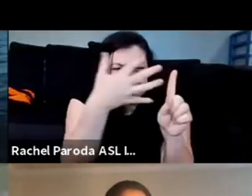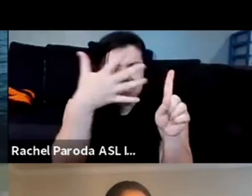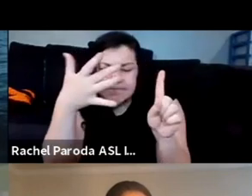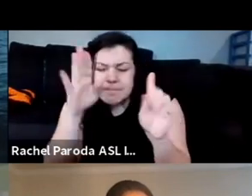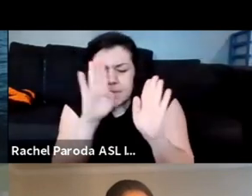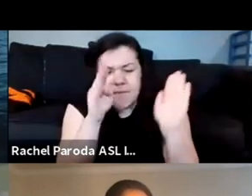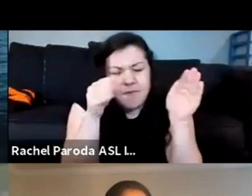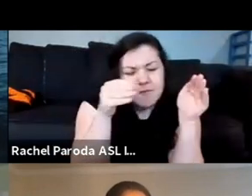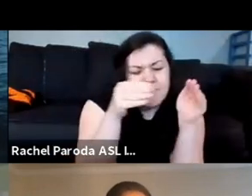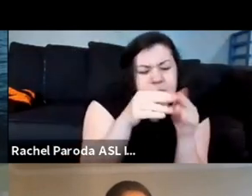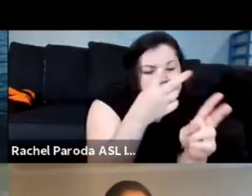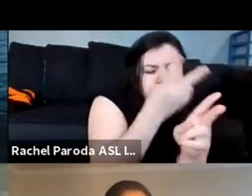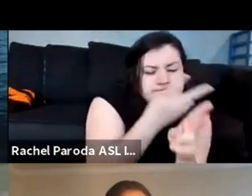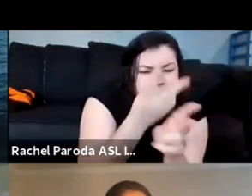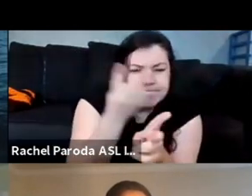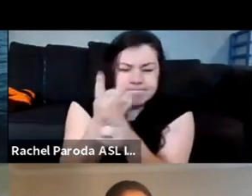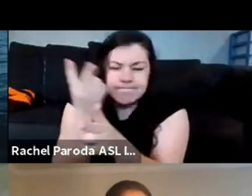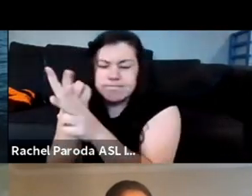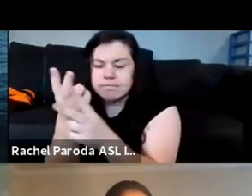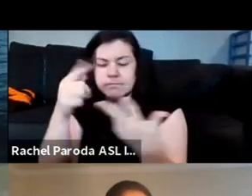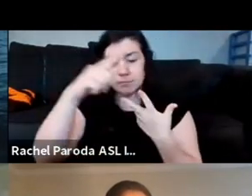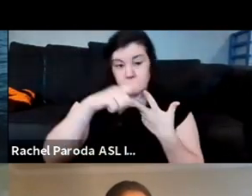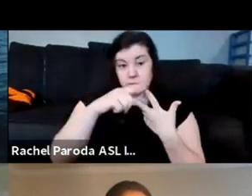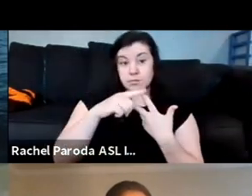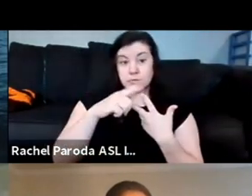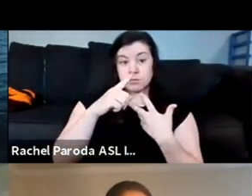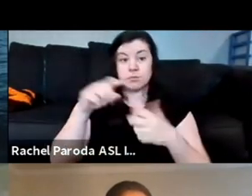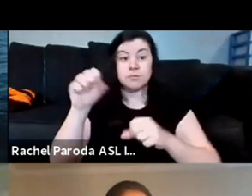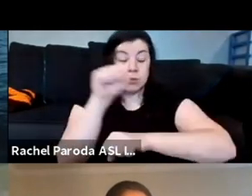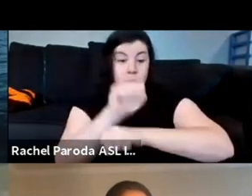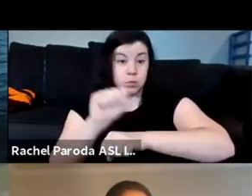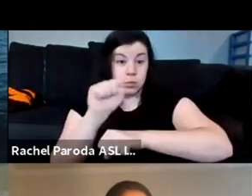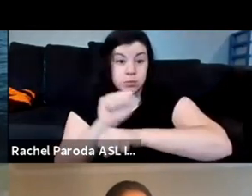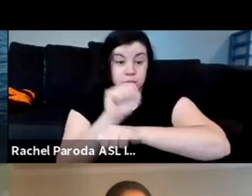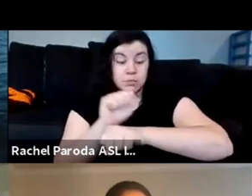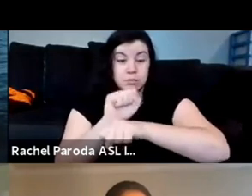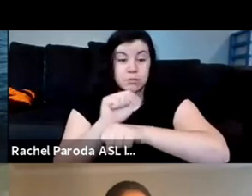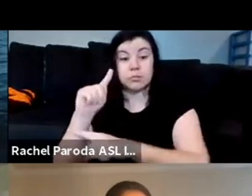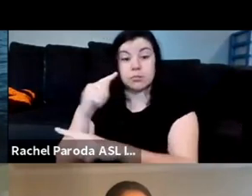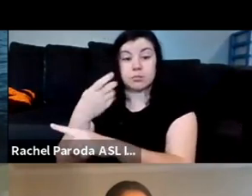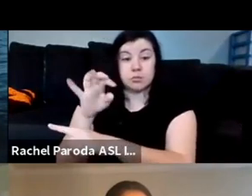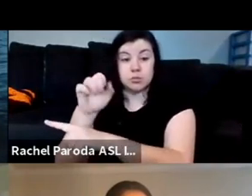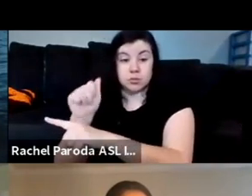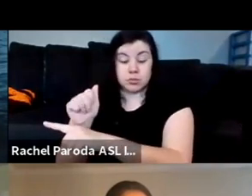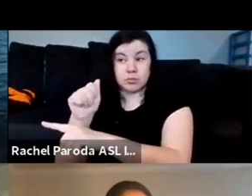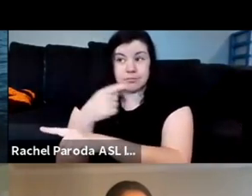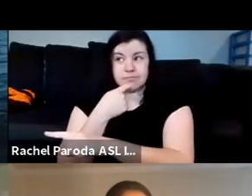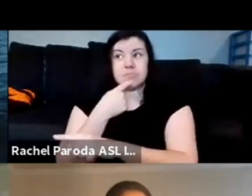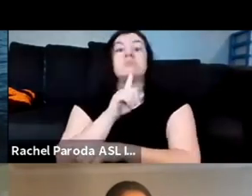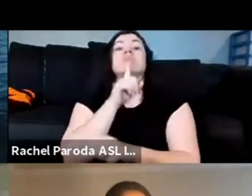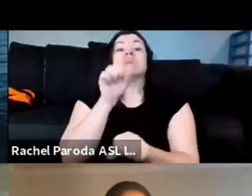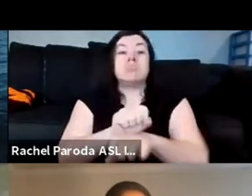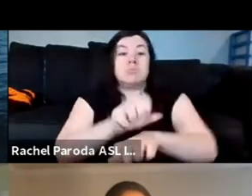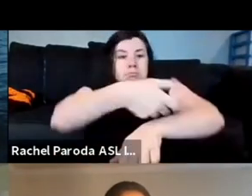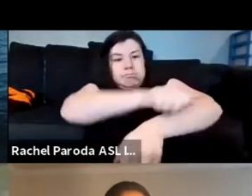practice um when i think about work i think about what theresa has said about the actual work like what